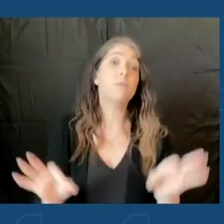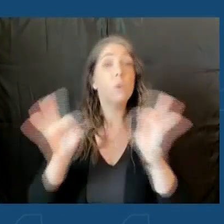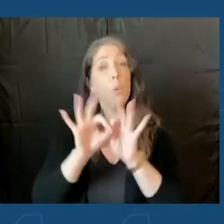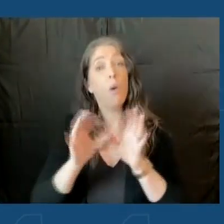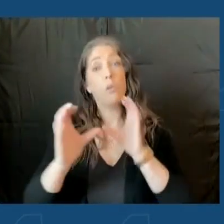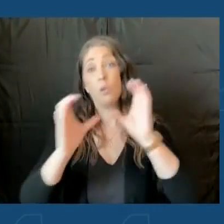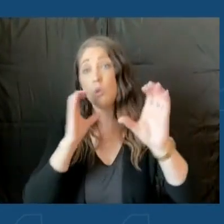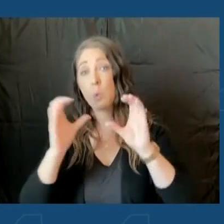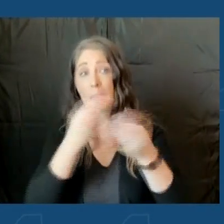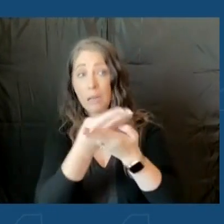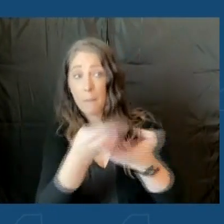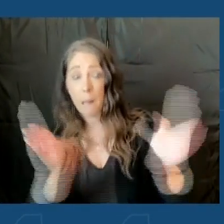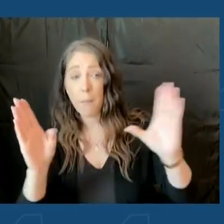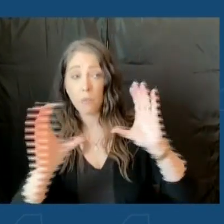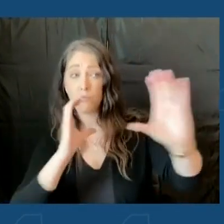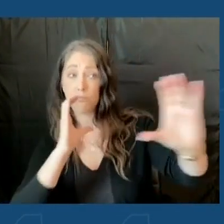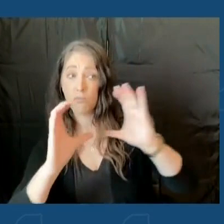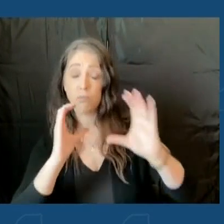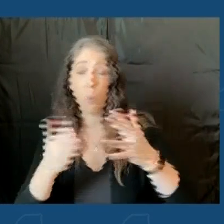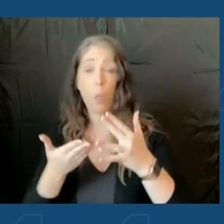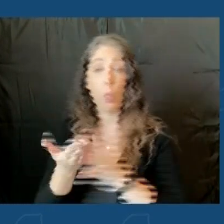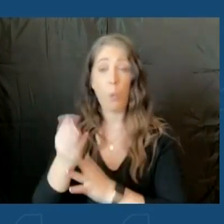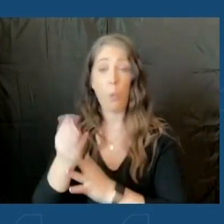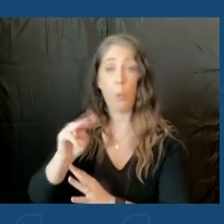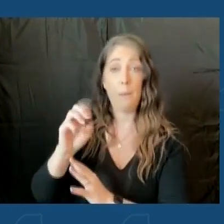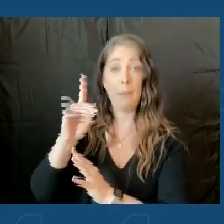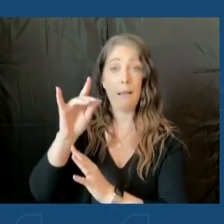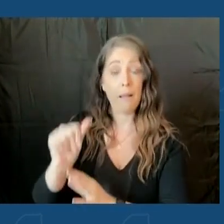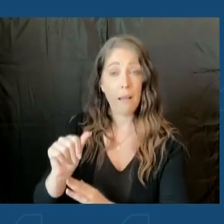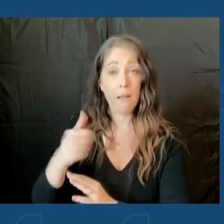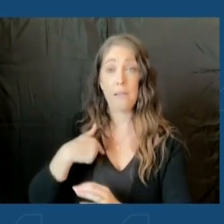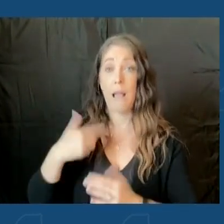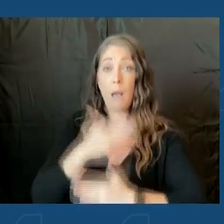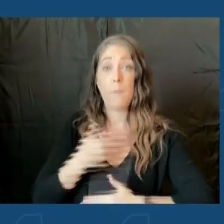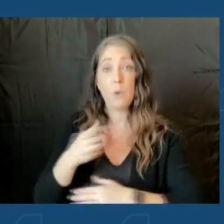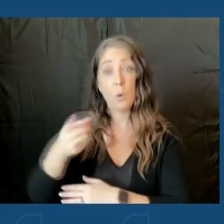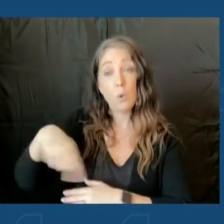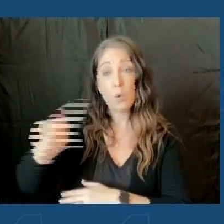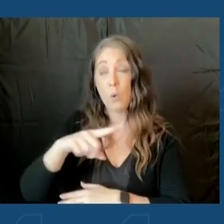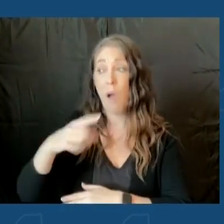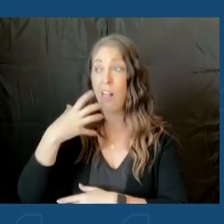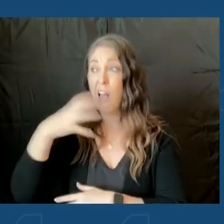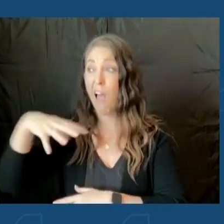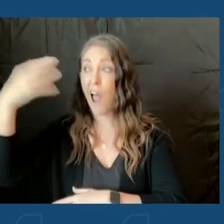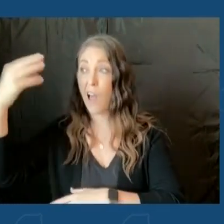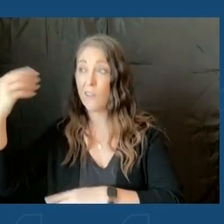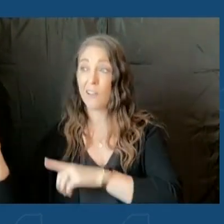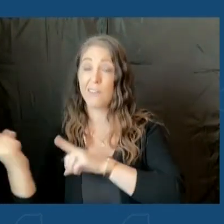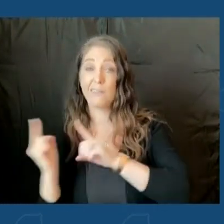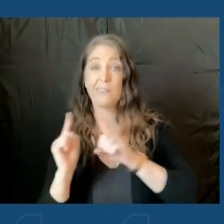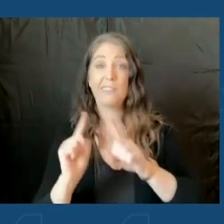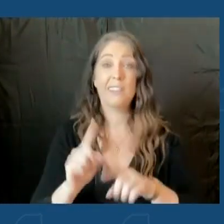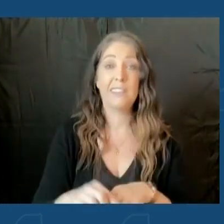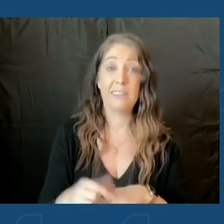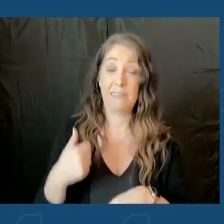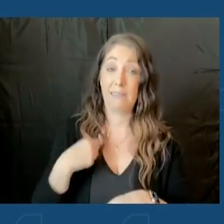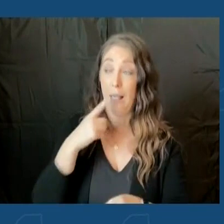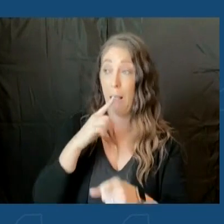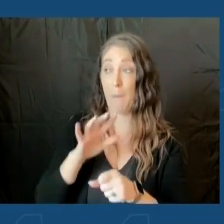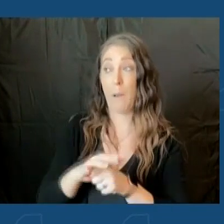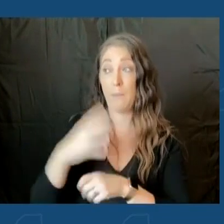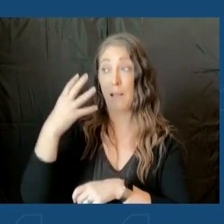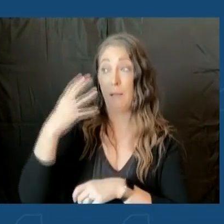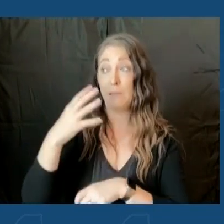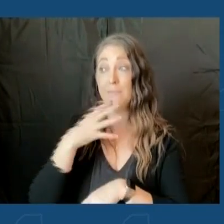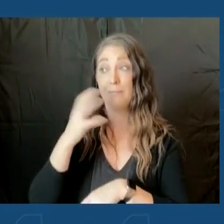with the public through the media and I appreciate those of you who came through the heat. I guarantee it's going to a little bit hotter when you leave the room since this went on a long time. But